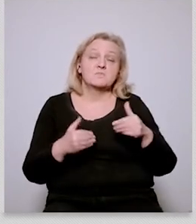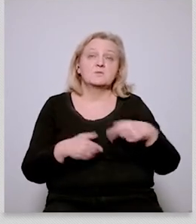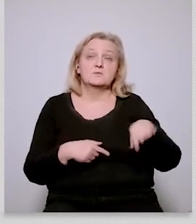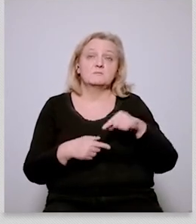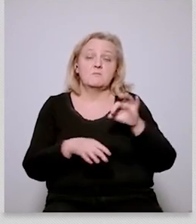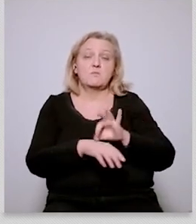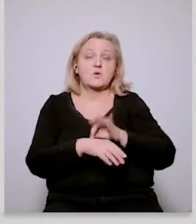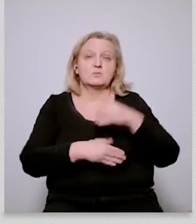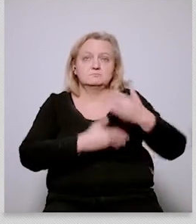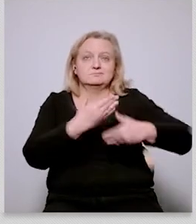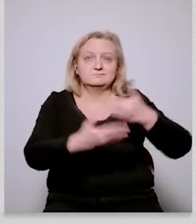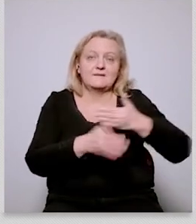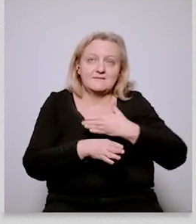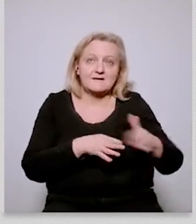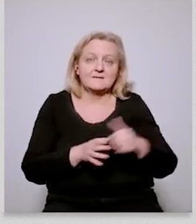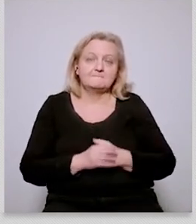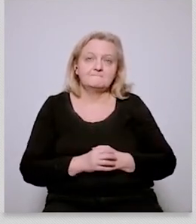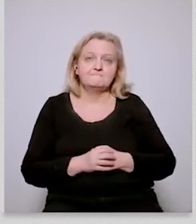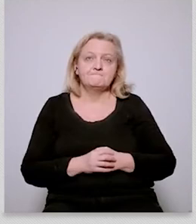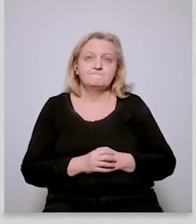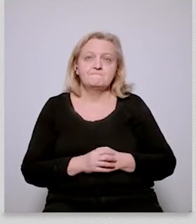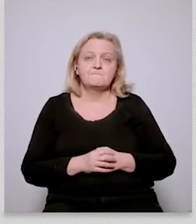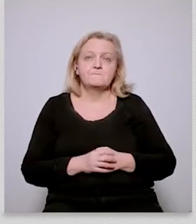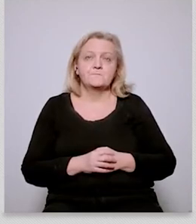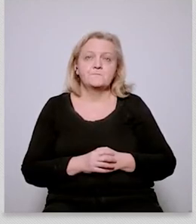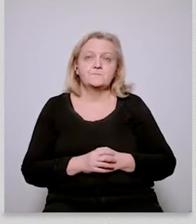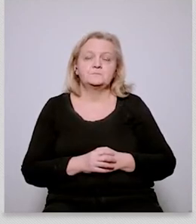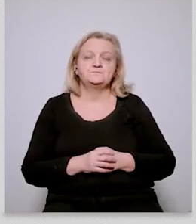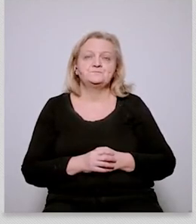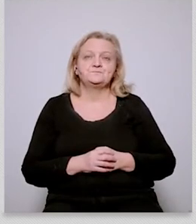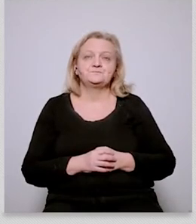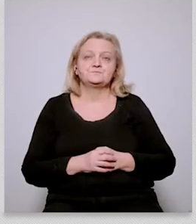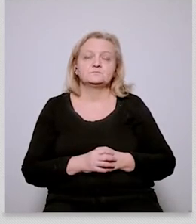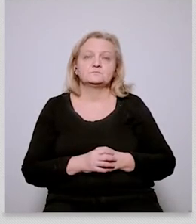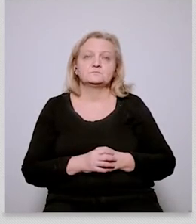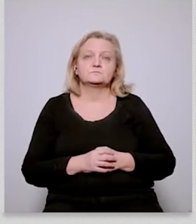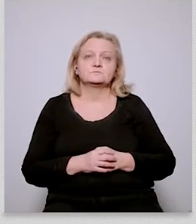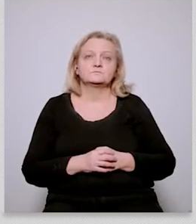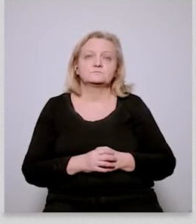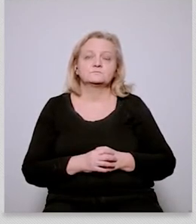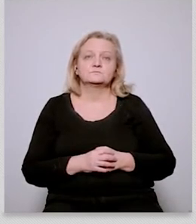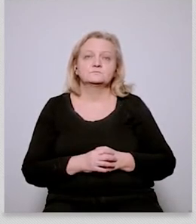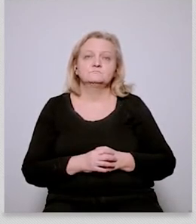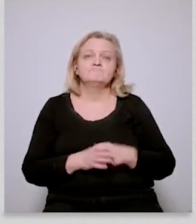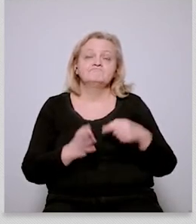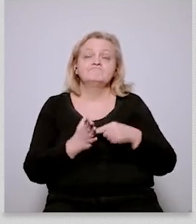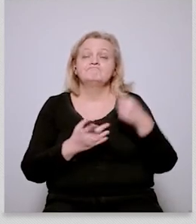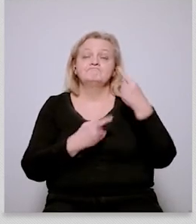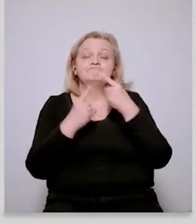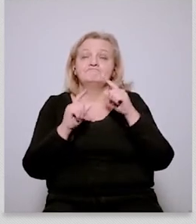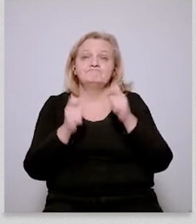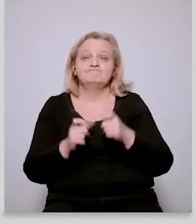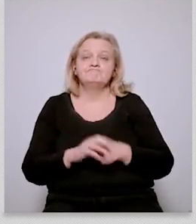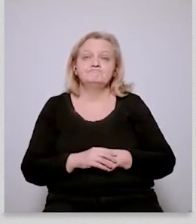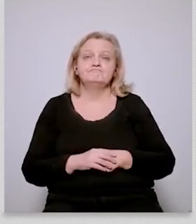to slow them down slowly slow it down and in view of of of the upcoming french